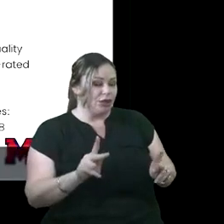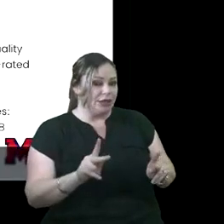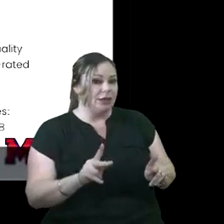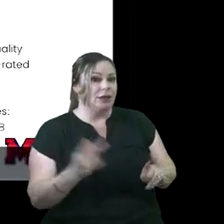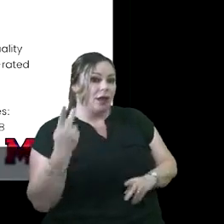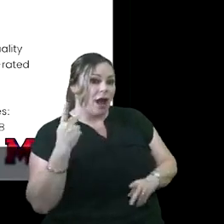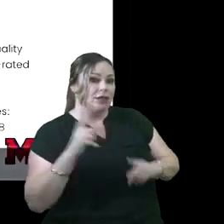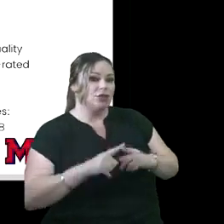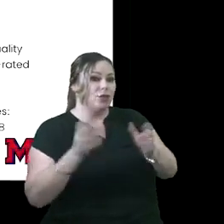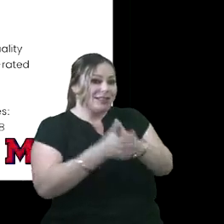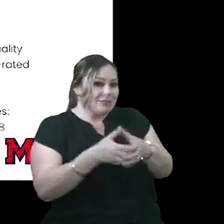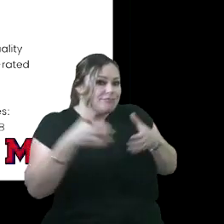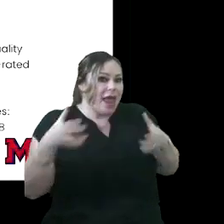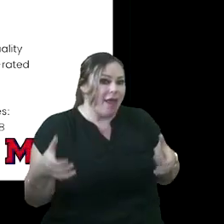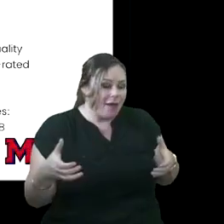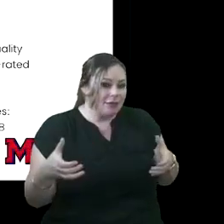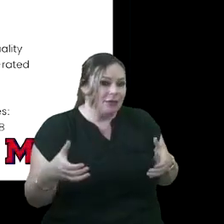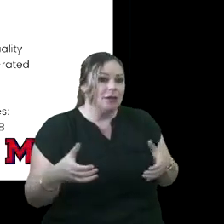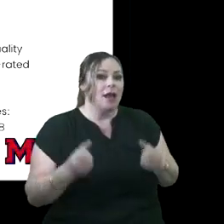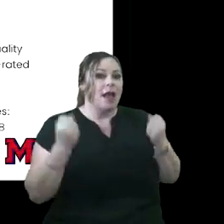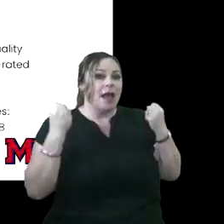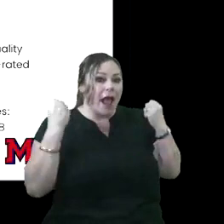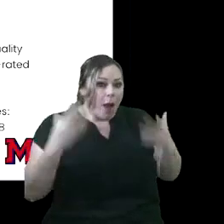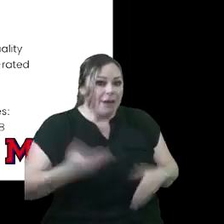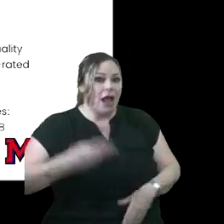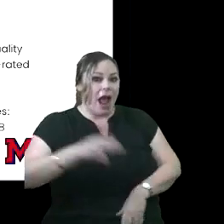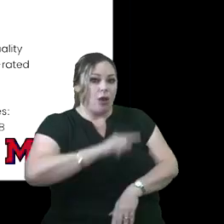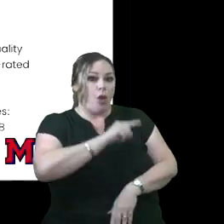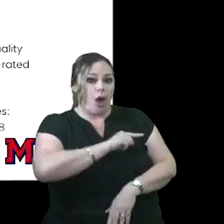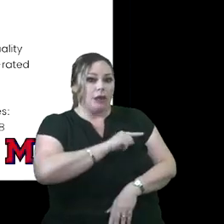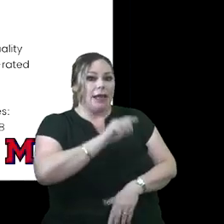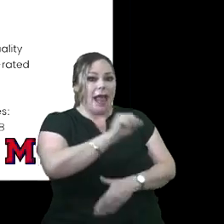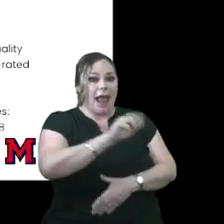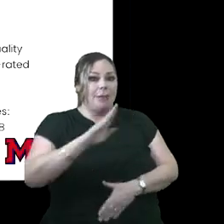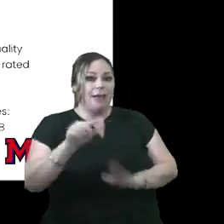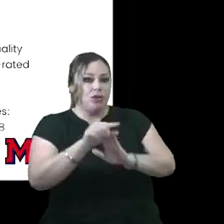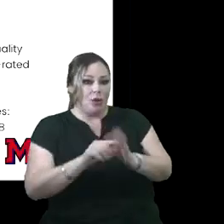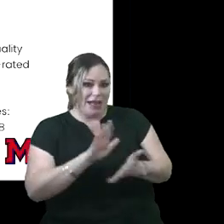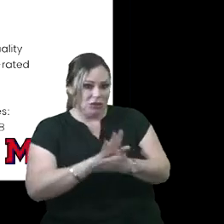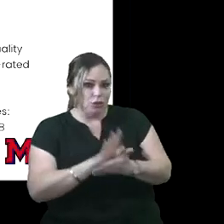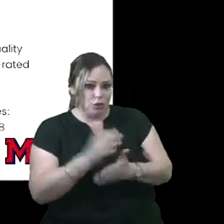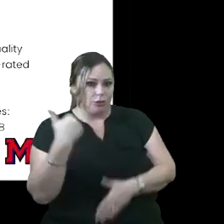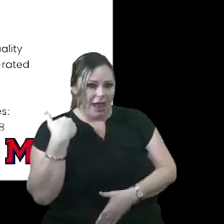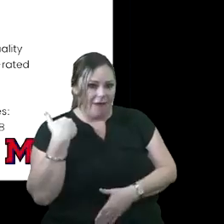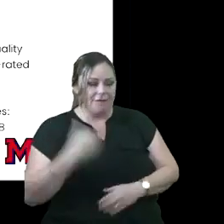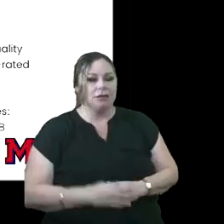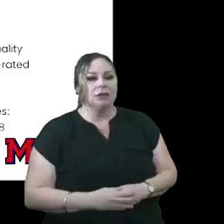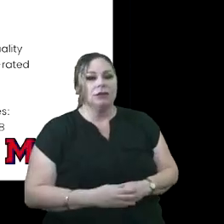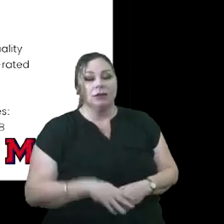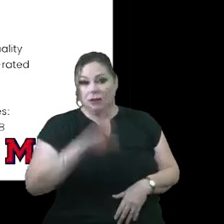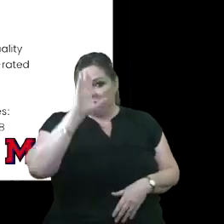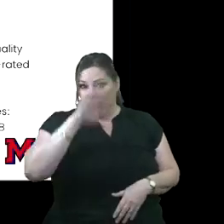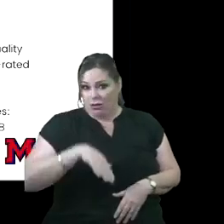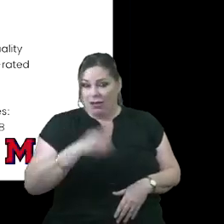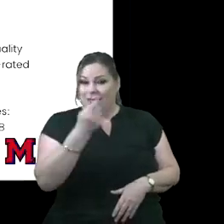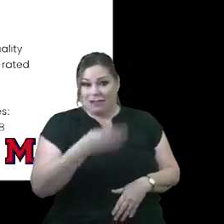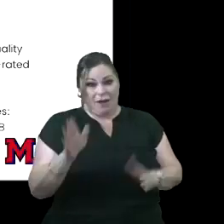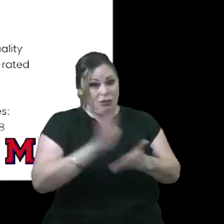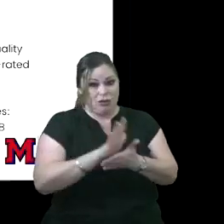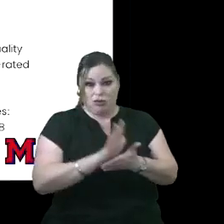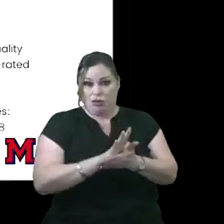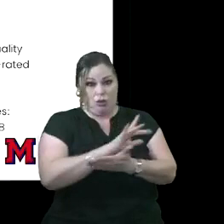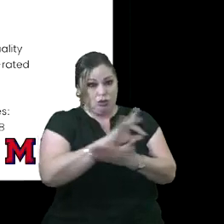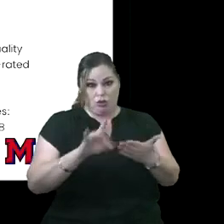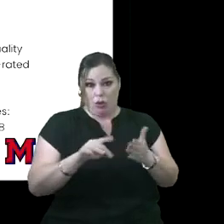for us to expand the number of high quality A and B rated schools. And as you know, we have several school